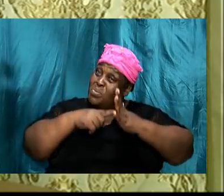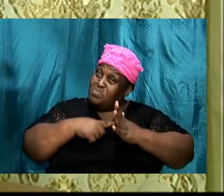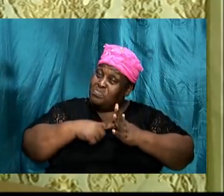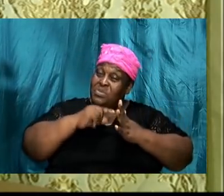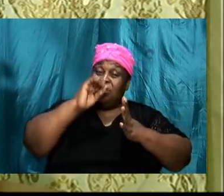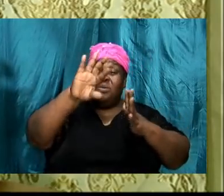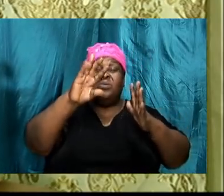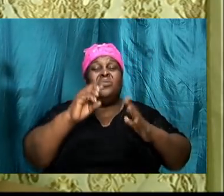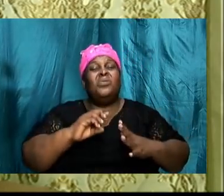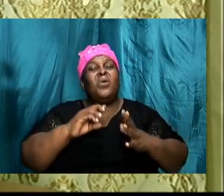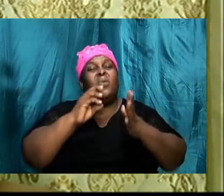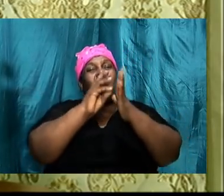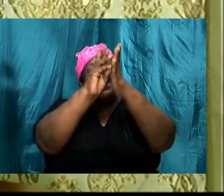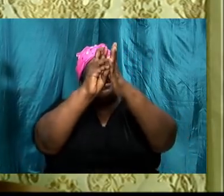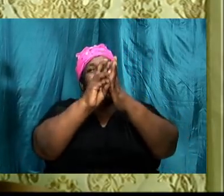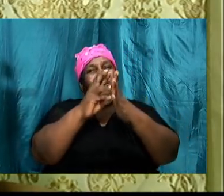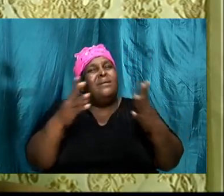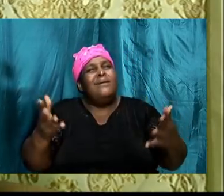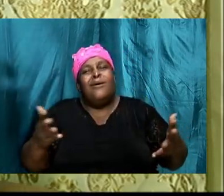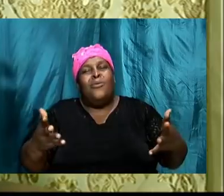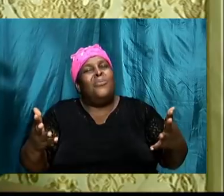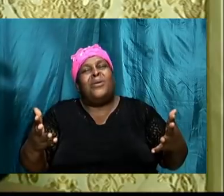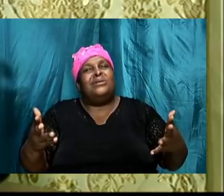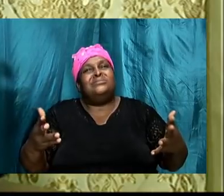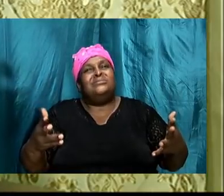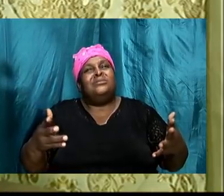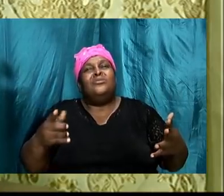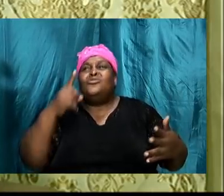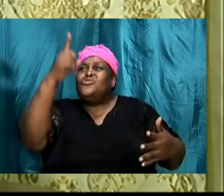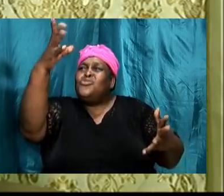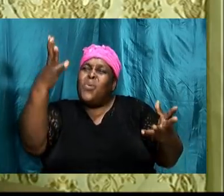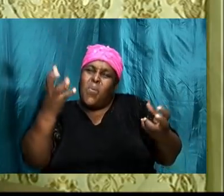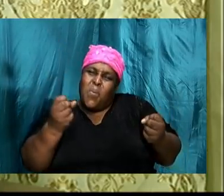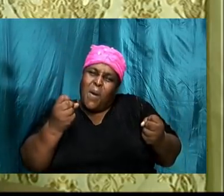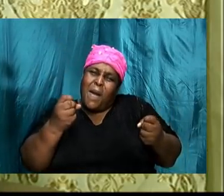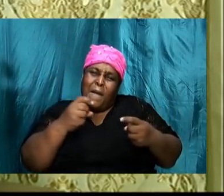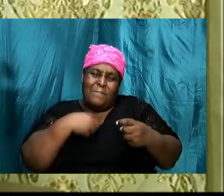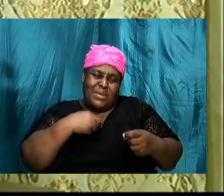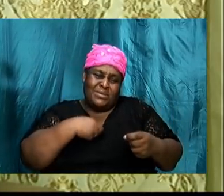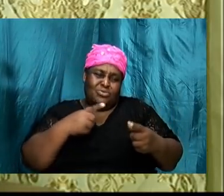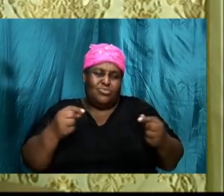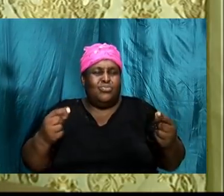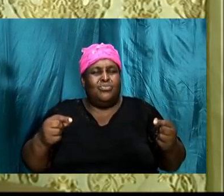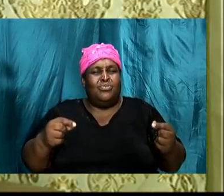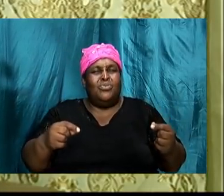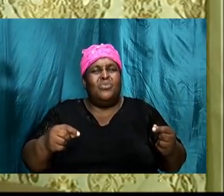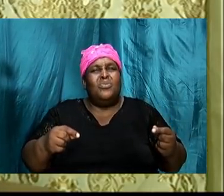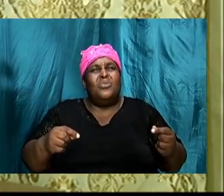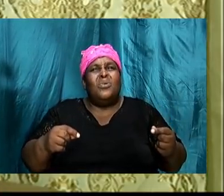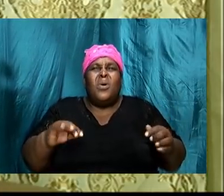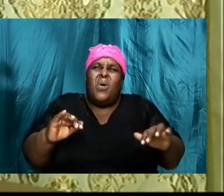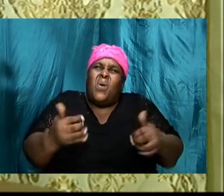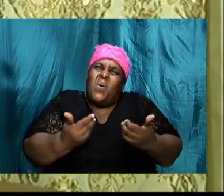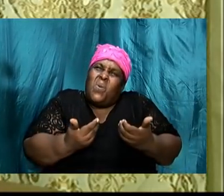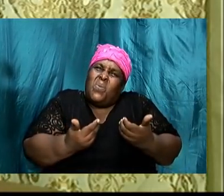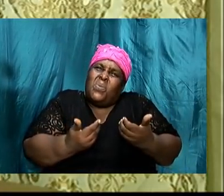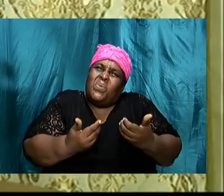I like this thing but what it is that you want me to how can it be beneficial to your kingdom